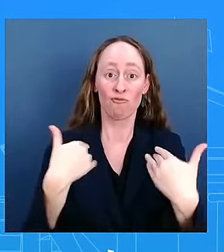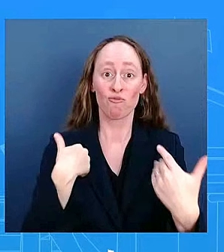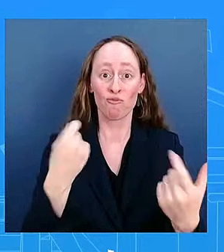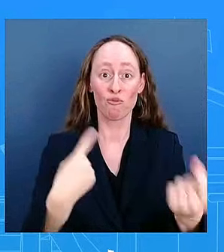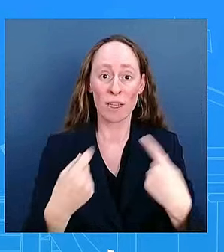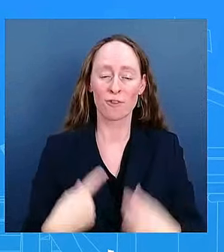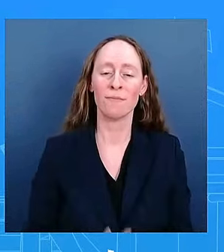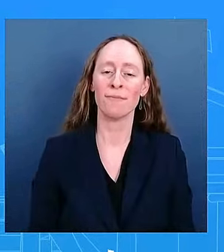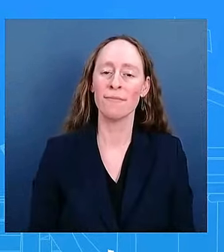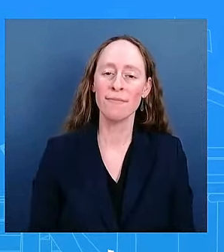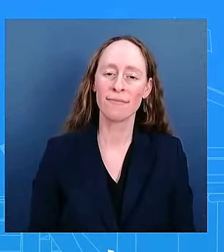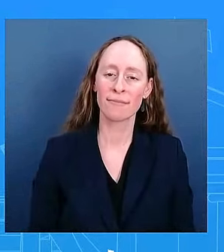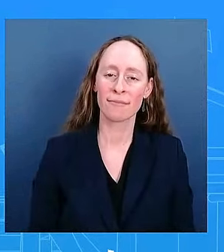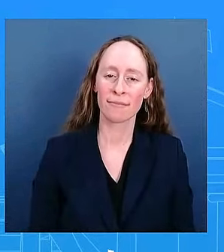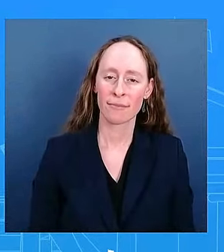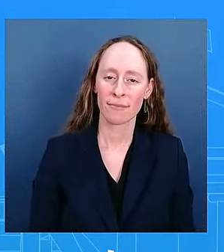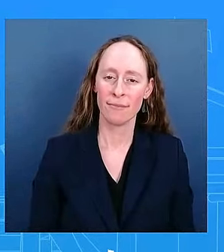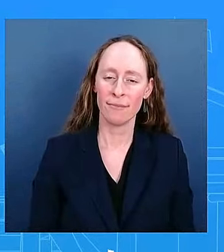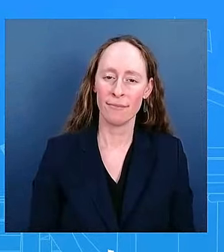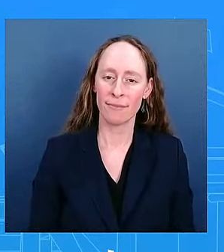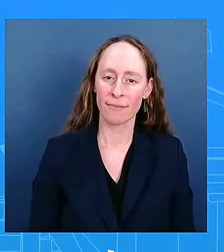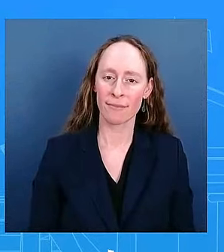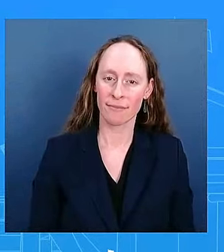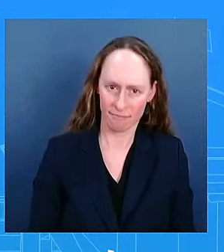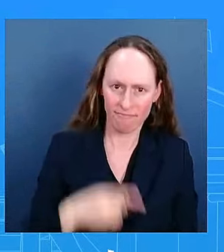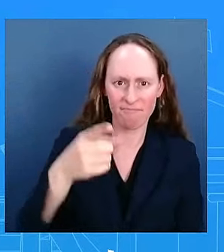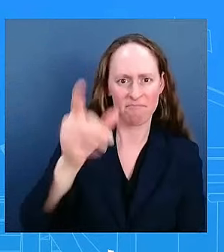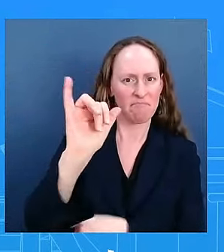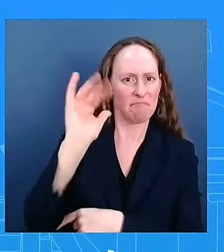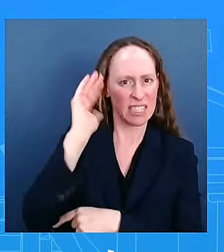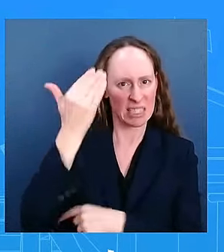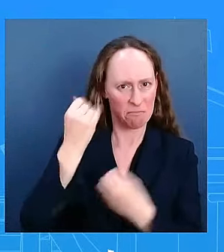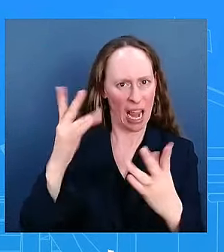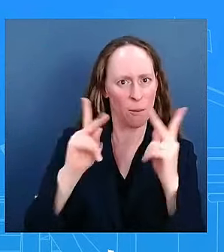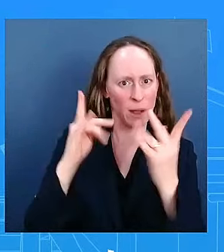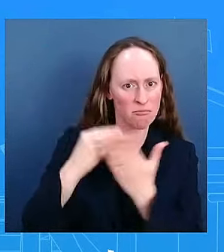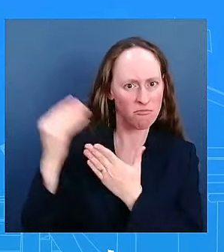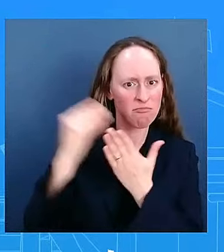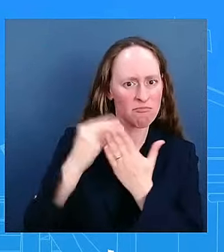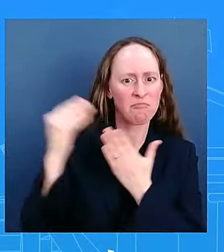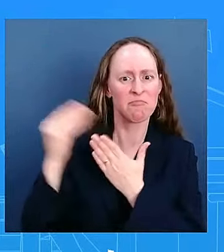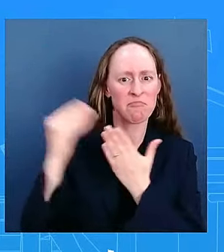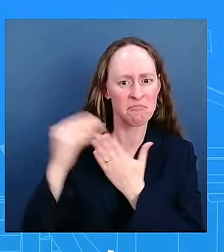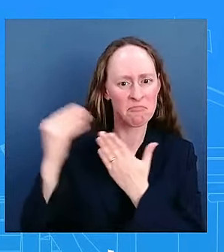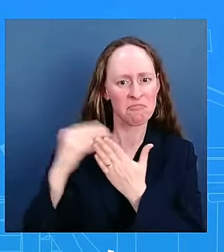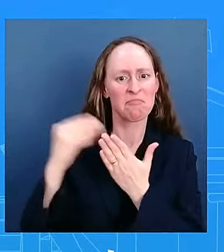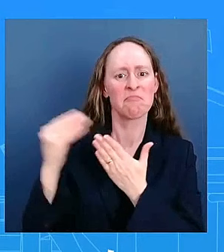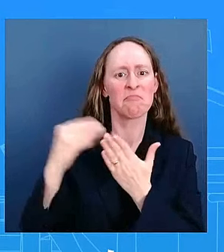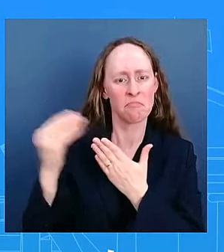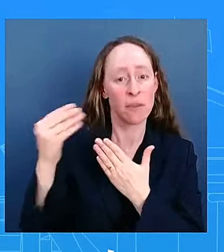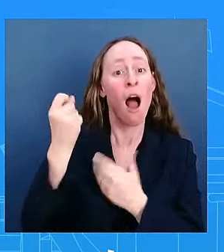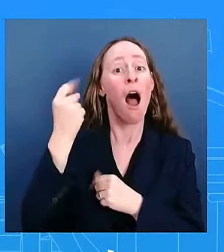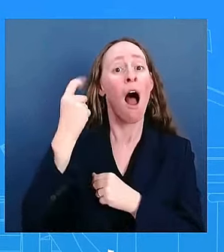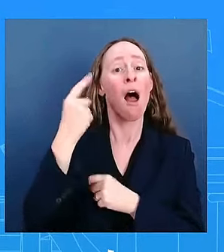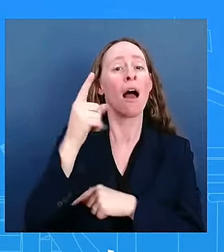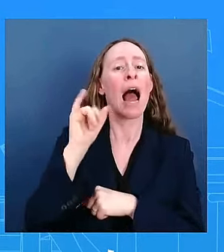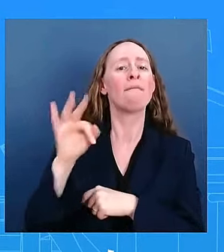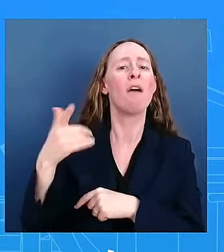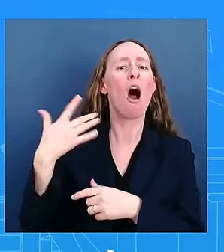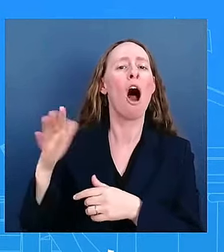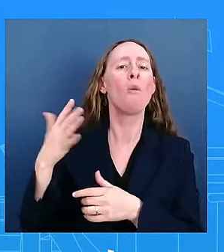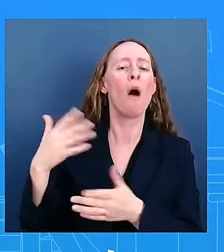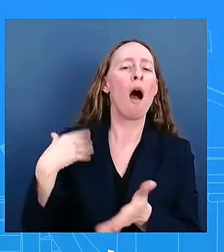consumer durability is due to the spending by affluent households i just want to just address how does this square with